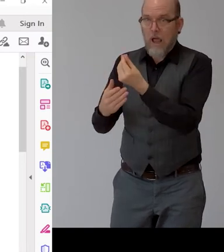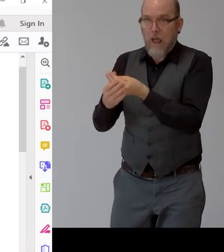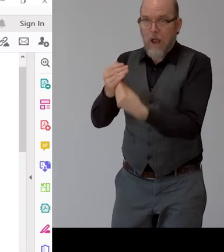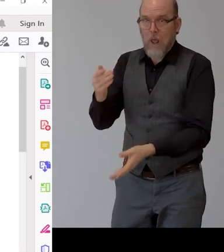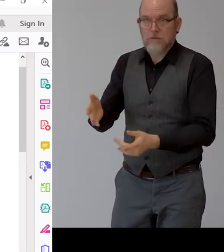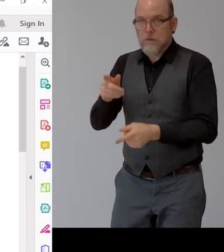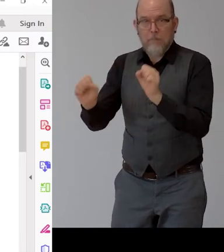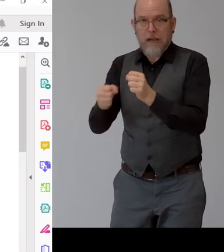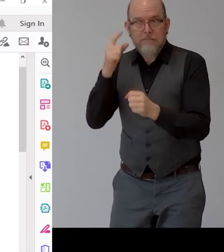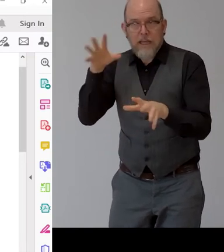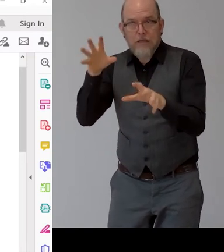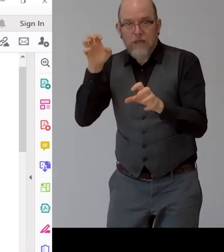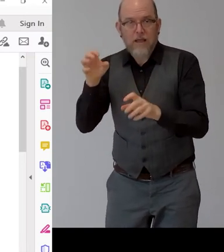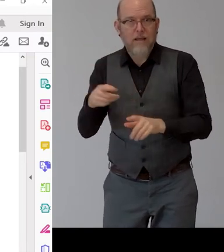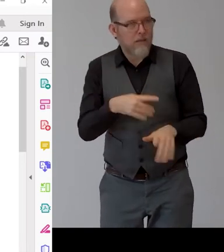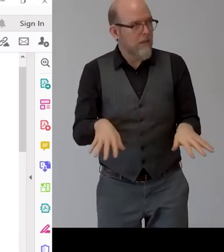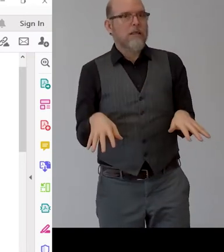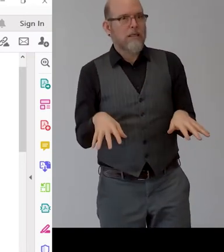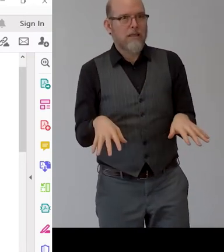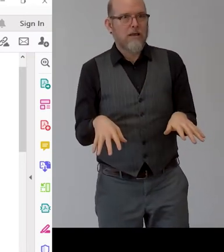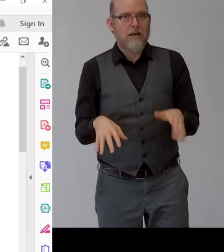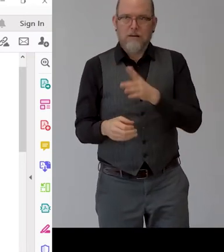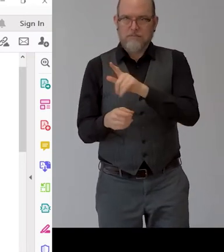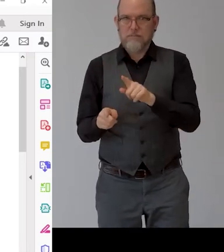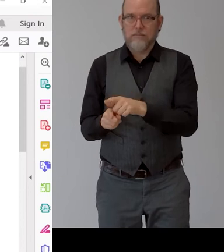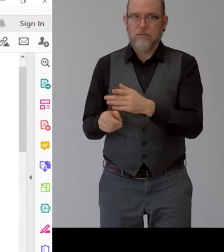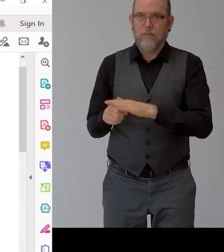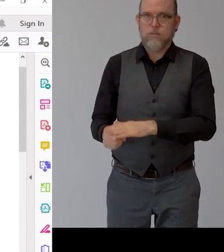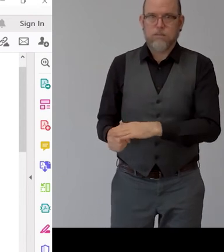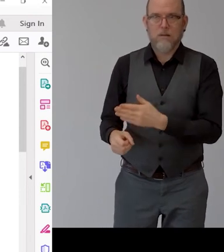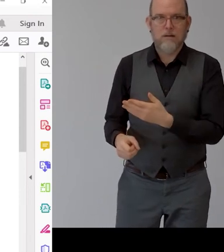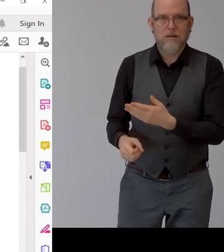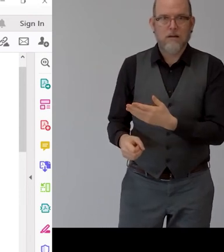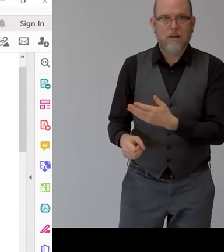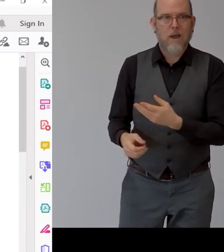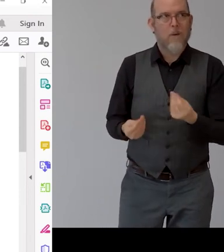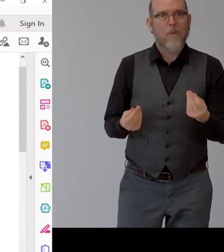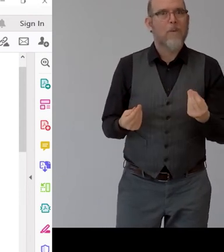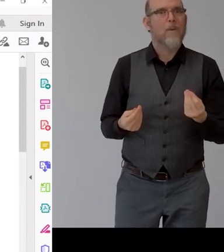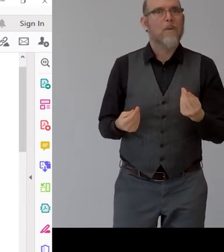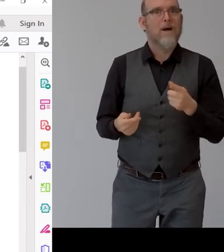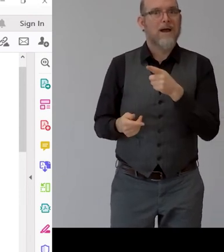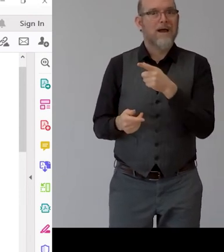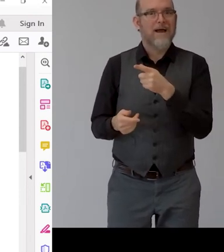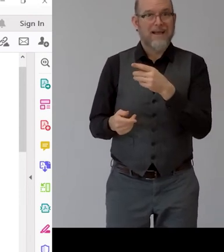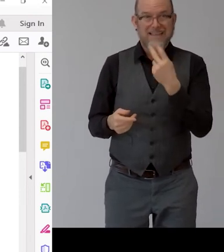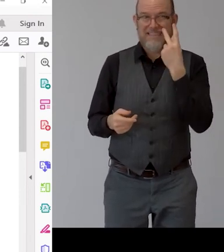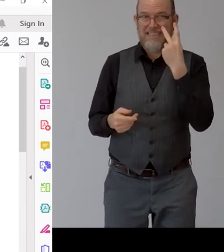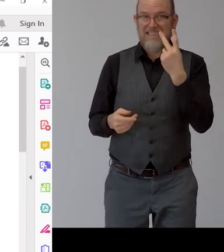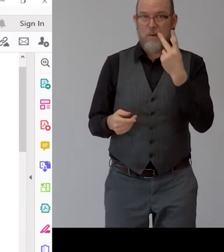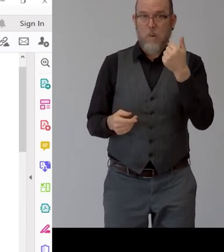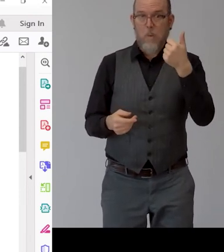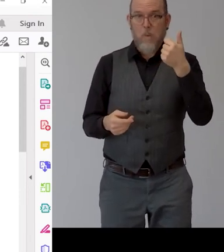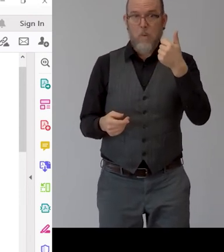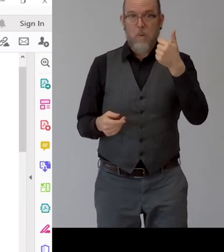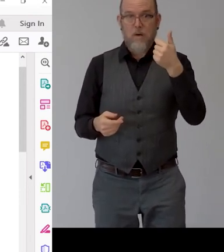we always have a good job uh in the chat you're you're giving a thumbs up good job uh rodrig uh roderick